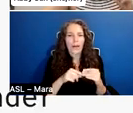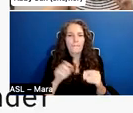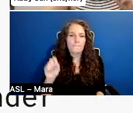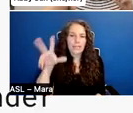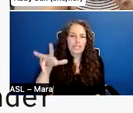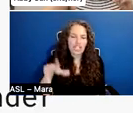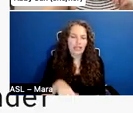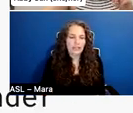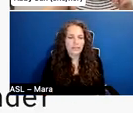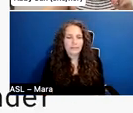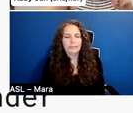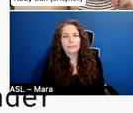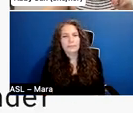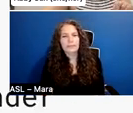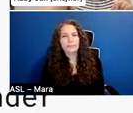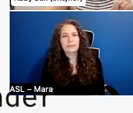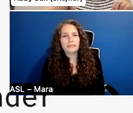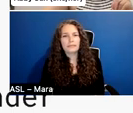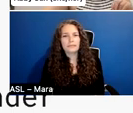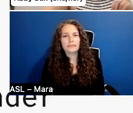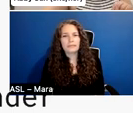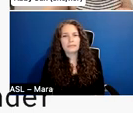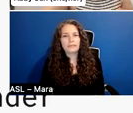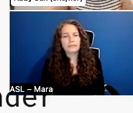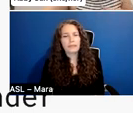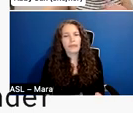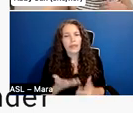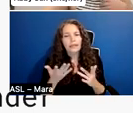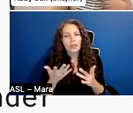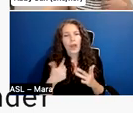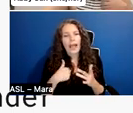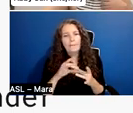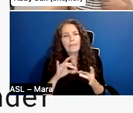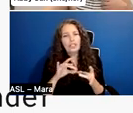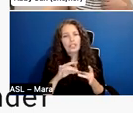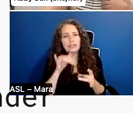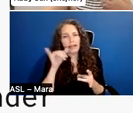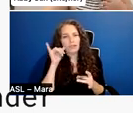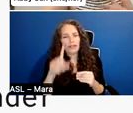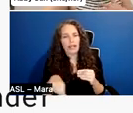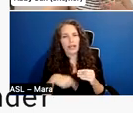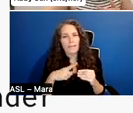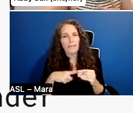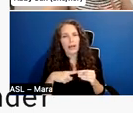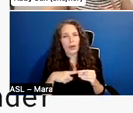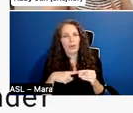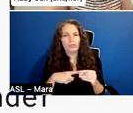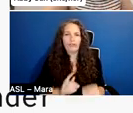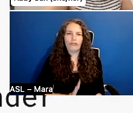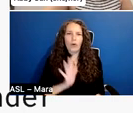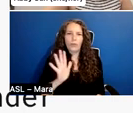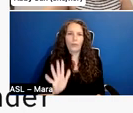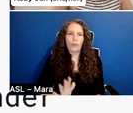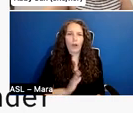And here, I'm going to step back a little bit. So I mentioned yesterday, there are, um, um, really formal pitch forms